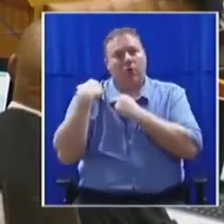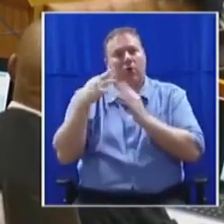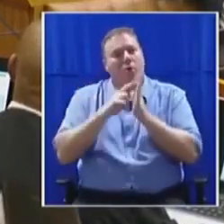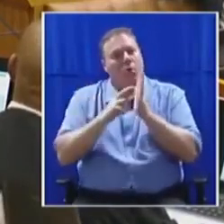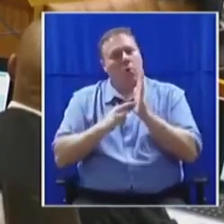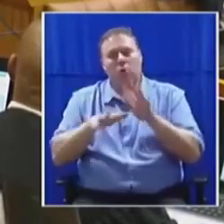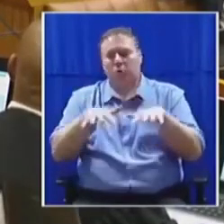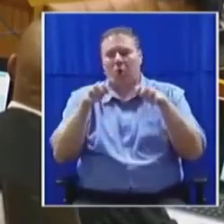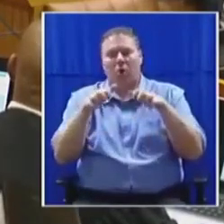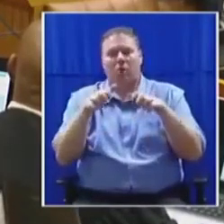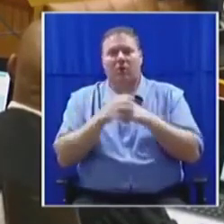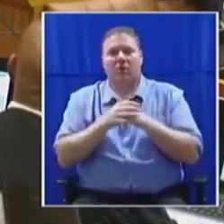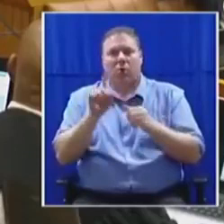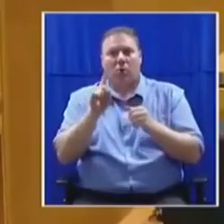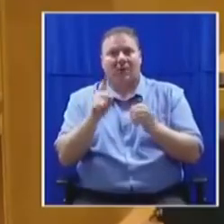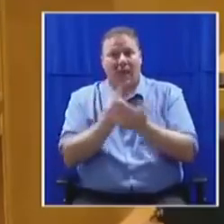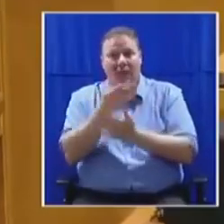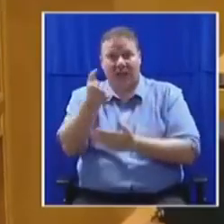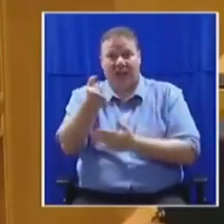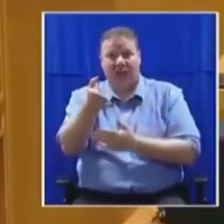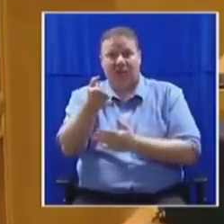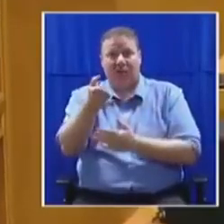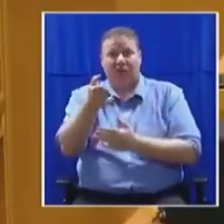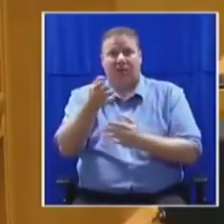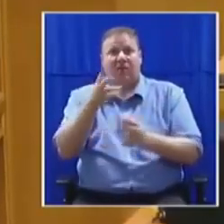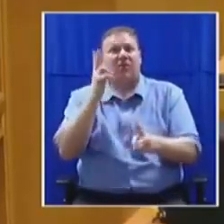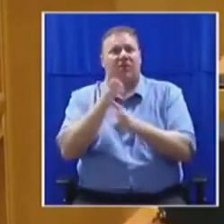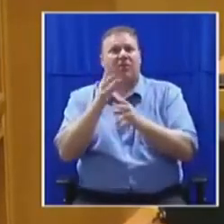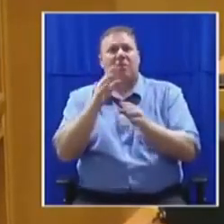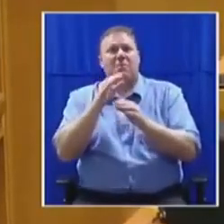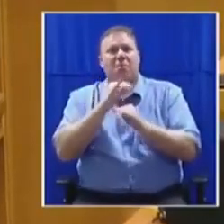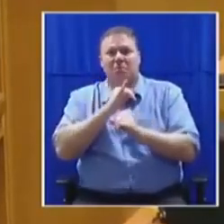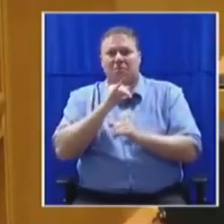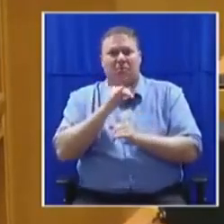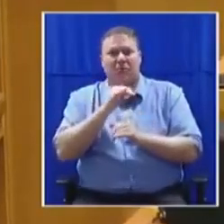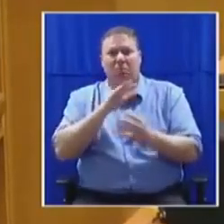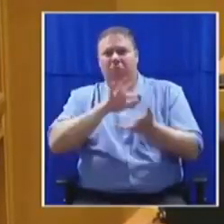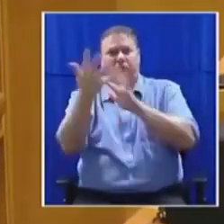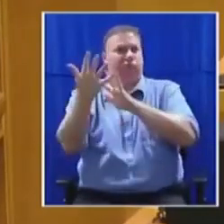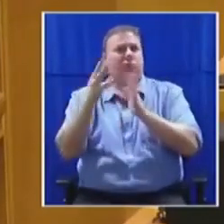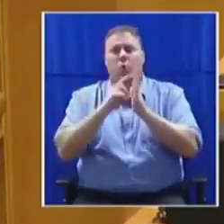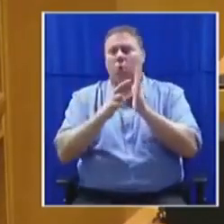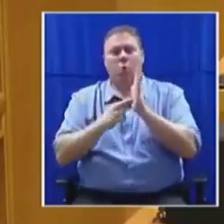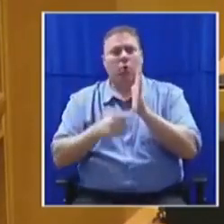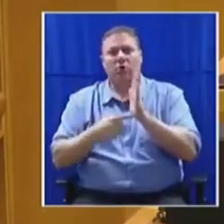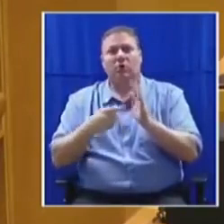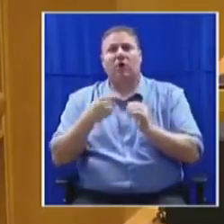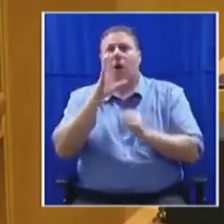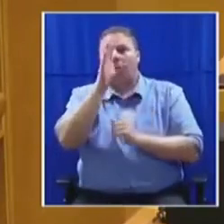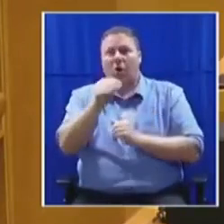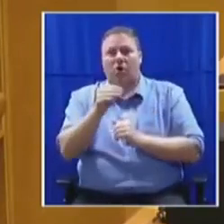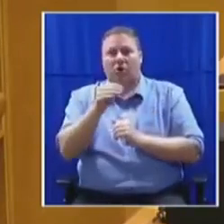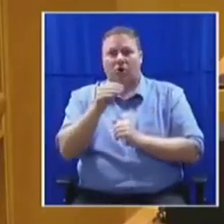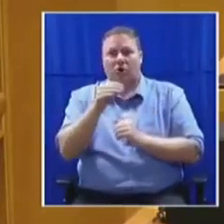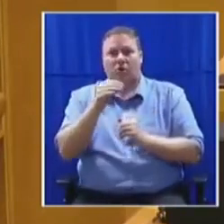of parliament what has just happened here is a gross violation of the rules of parliament and i would really request you as a presiding officer to at least